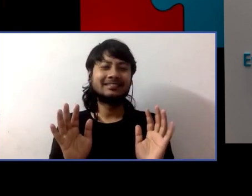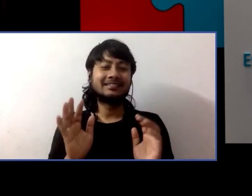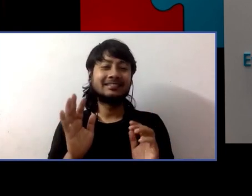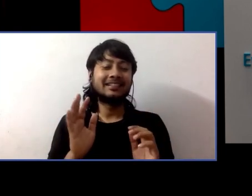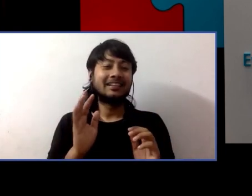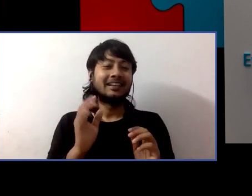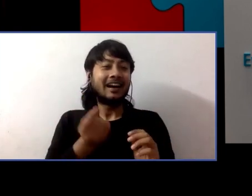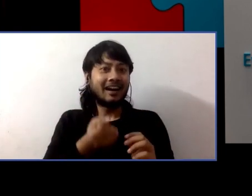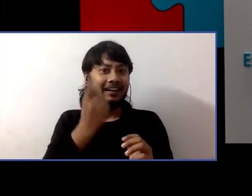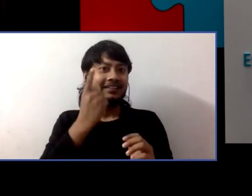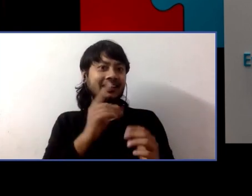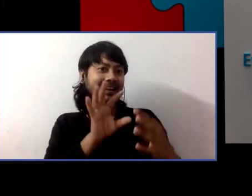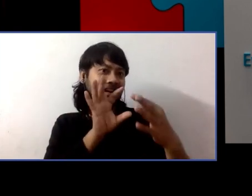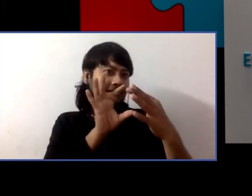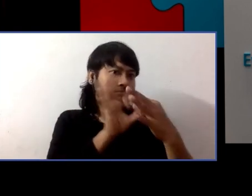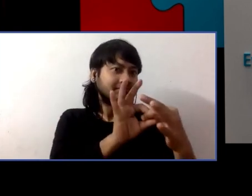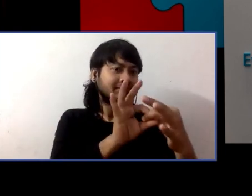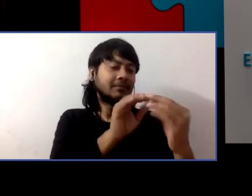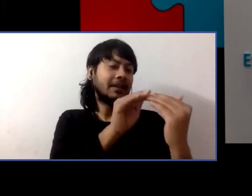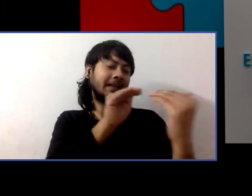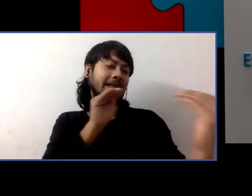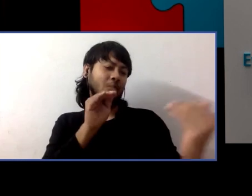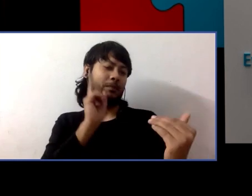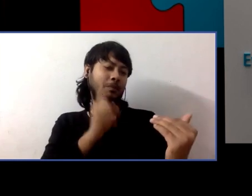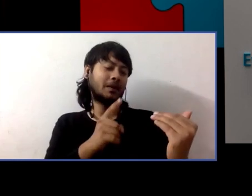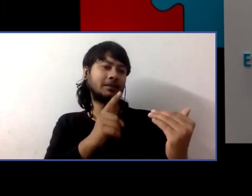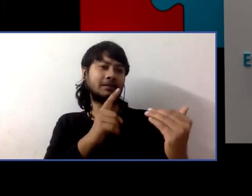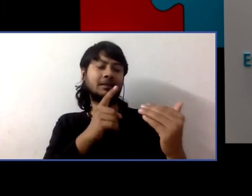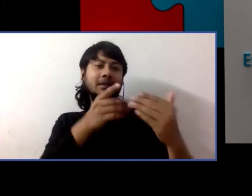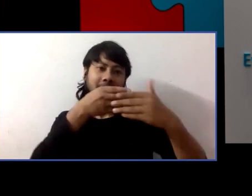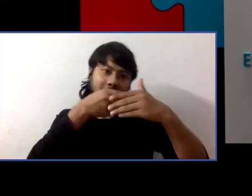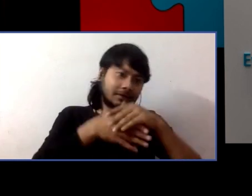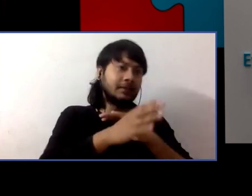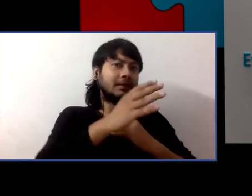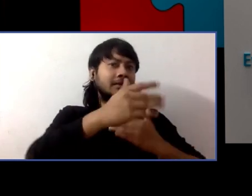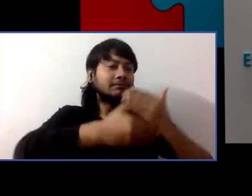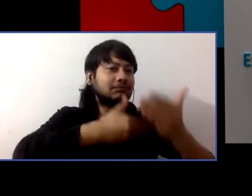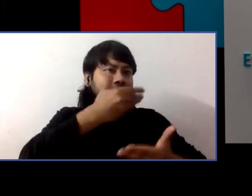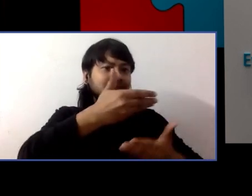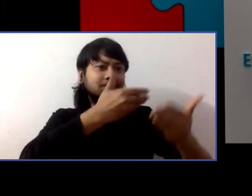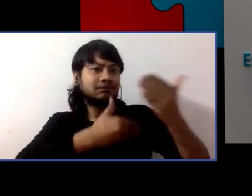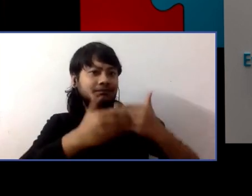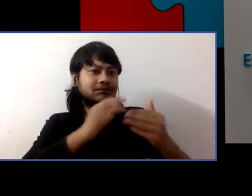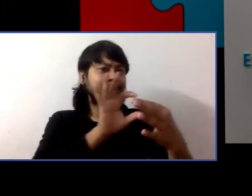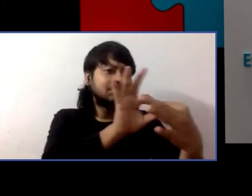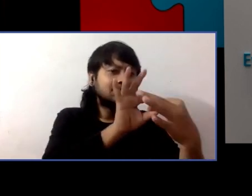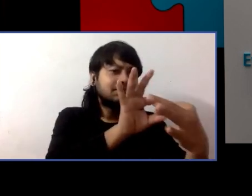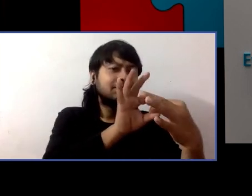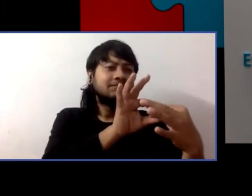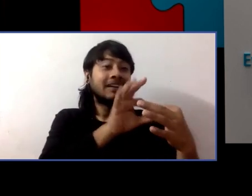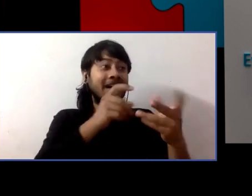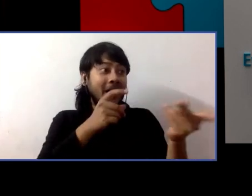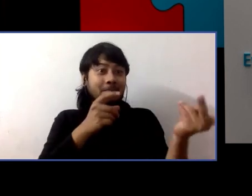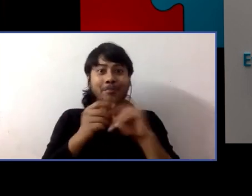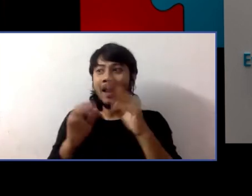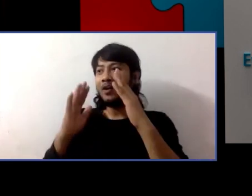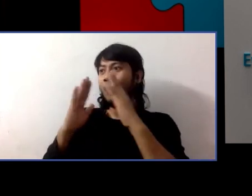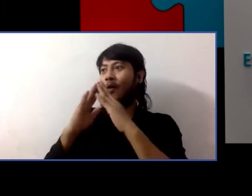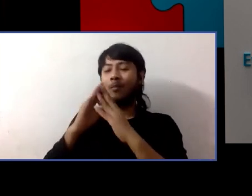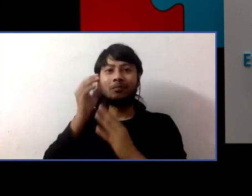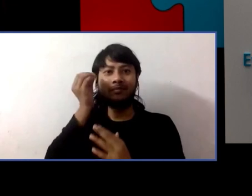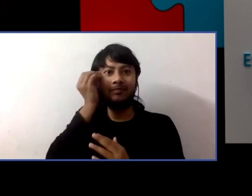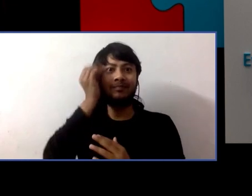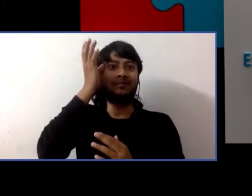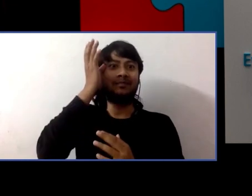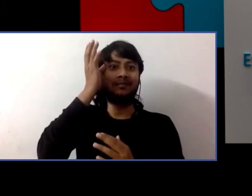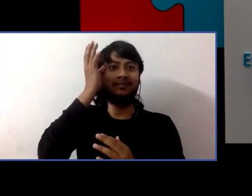And that's something that really you can take home and hopefully share with that understanding with someone else today would be also another actionable item that I